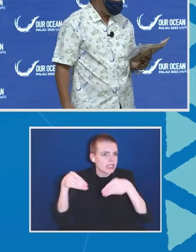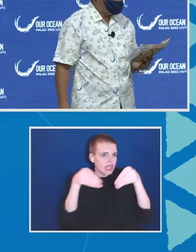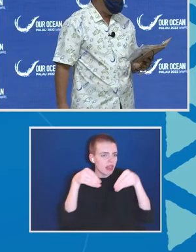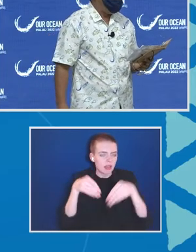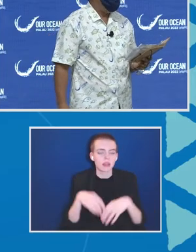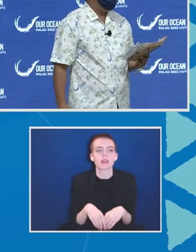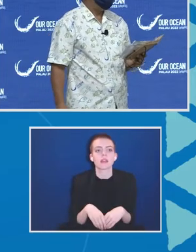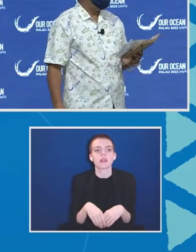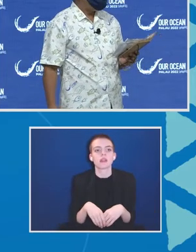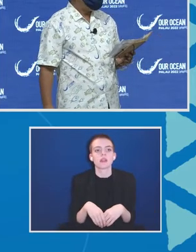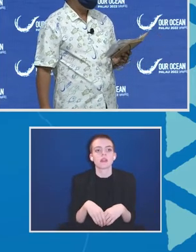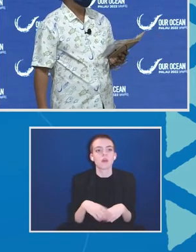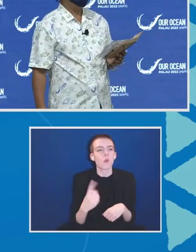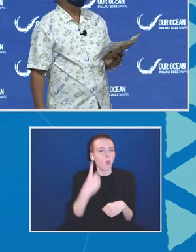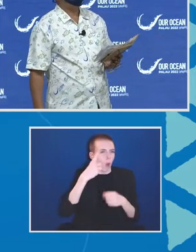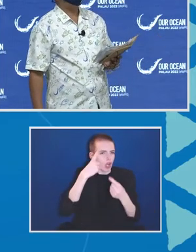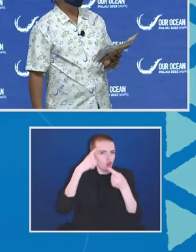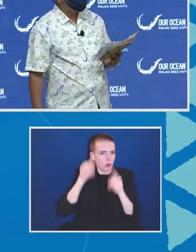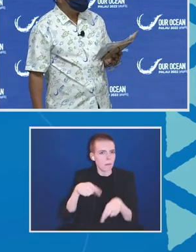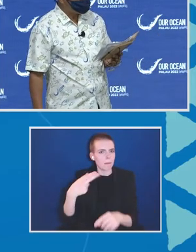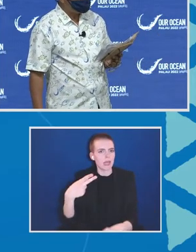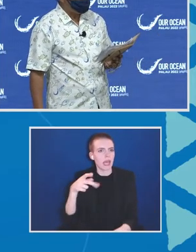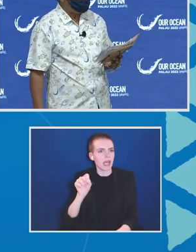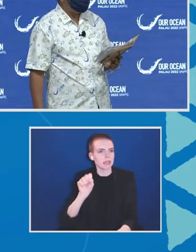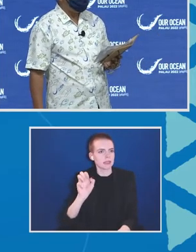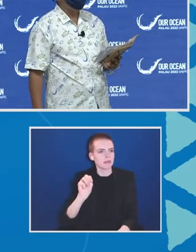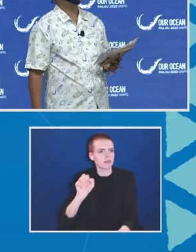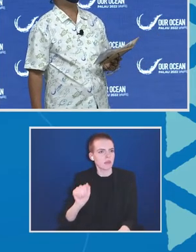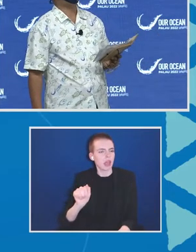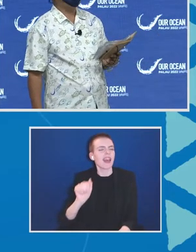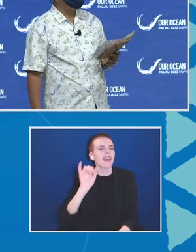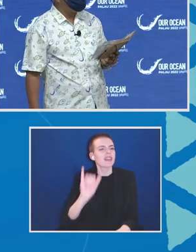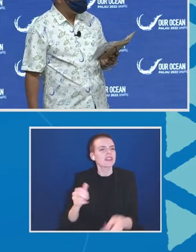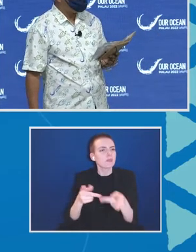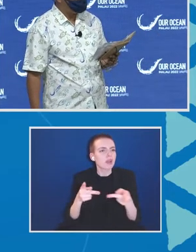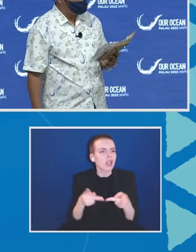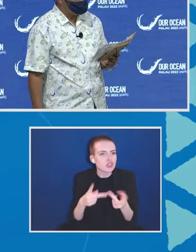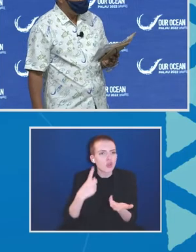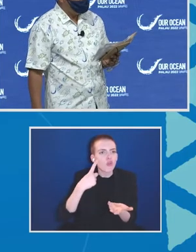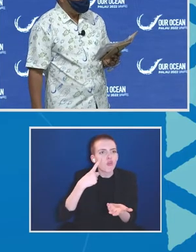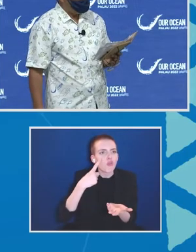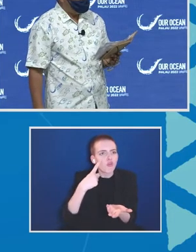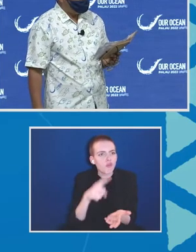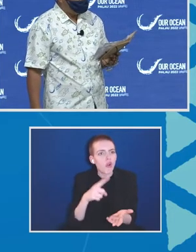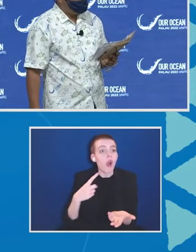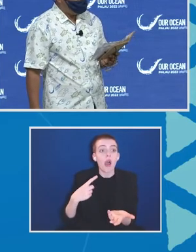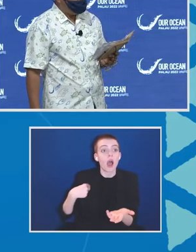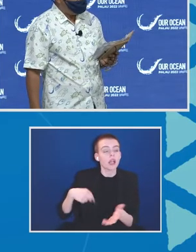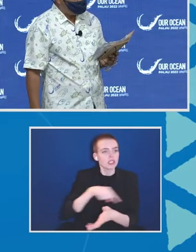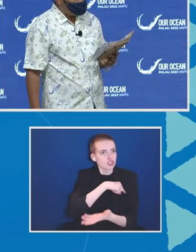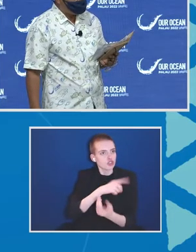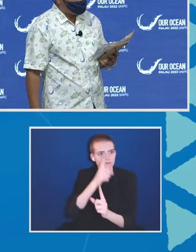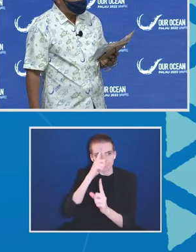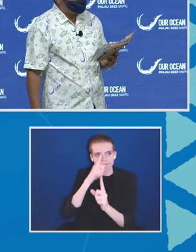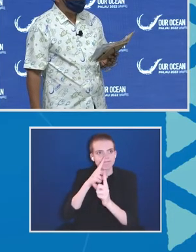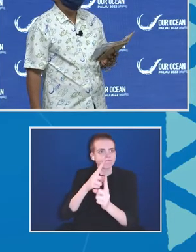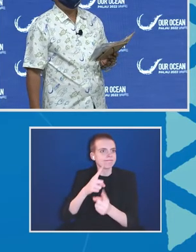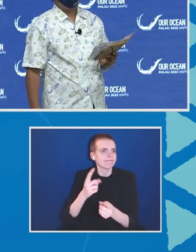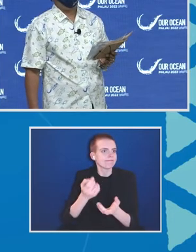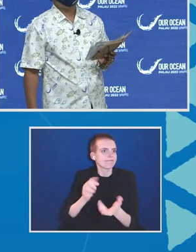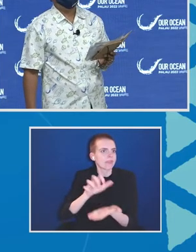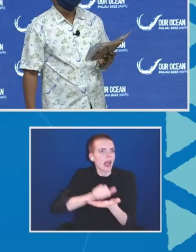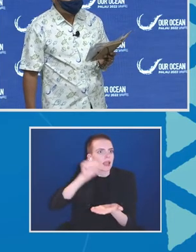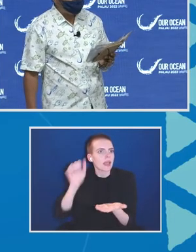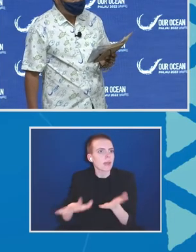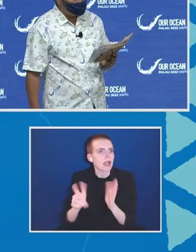PSMA, is the principal international legal instrument to eliminate IUU fishing. Where Port Authority